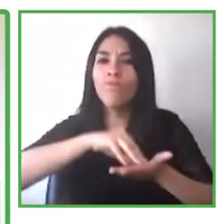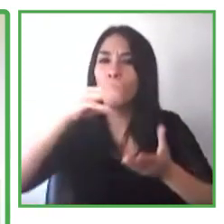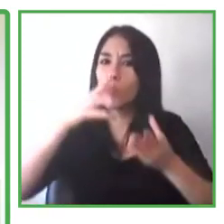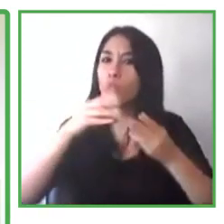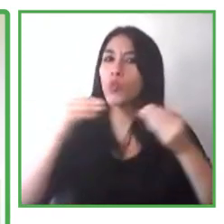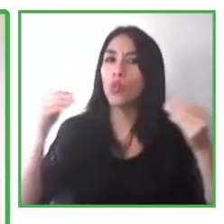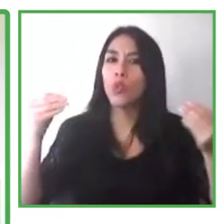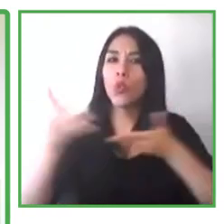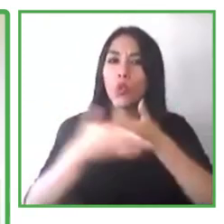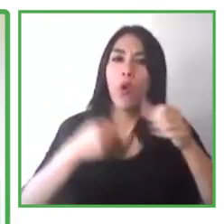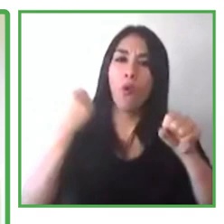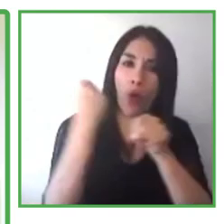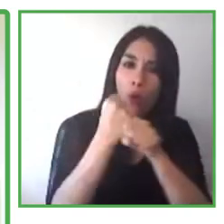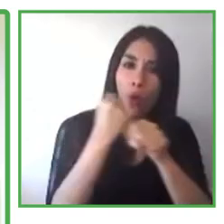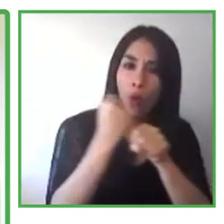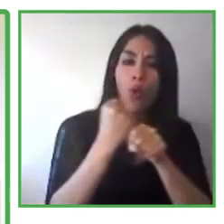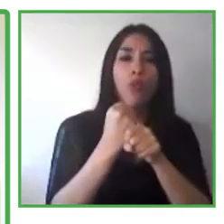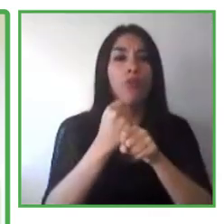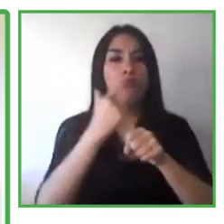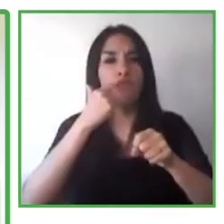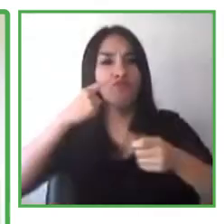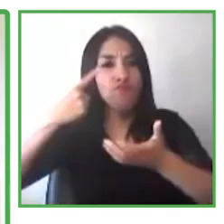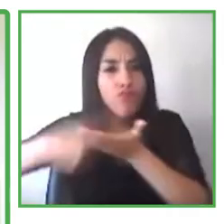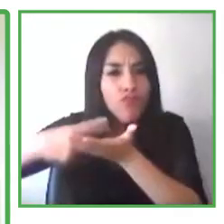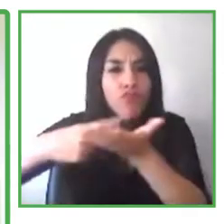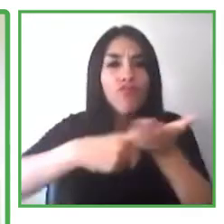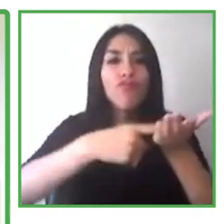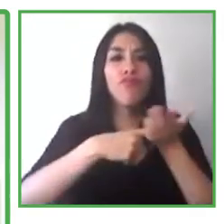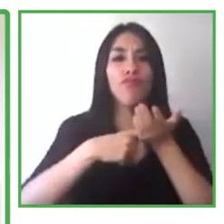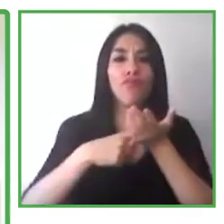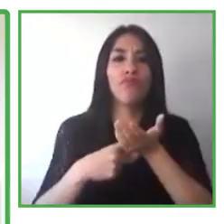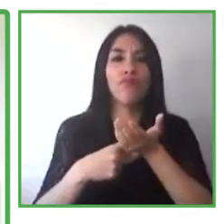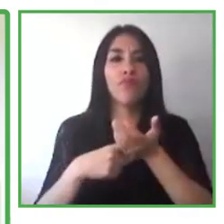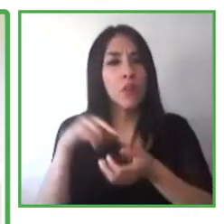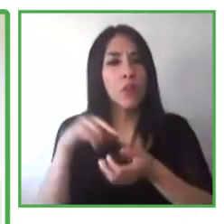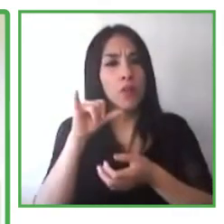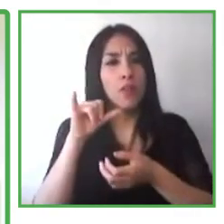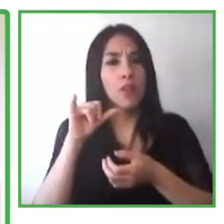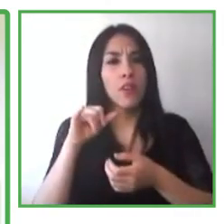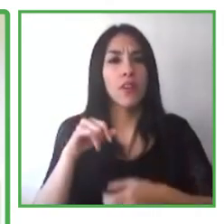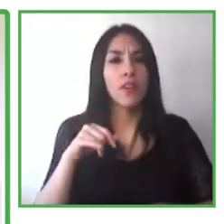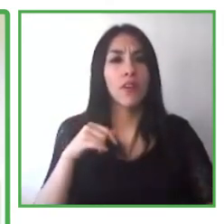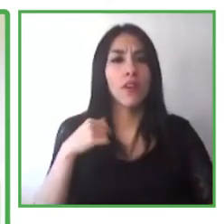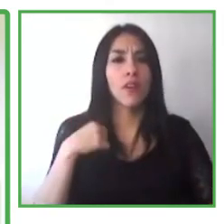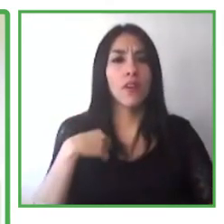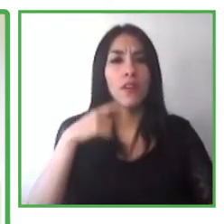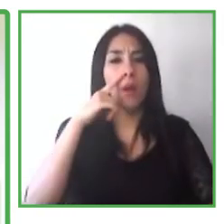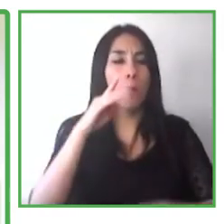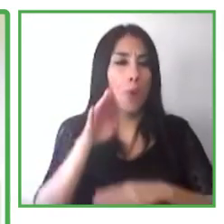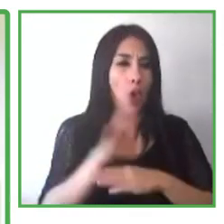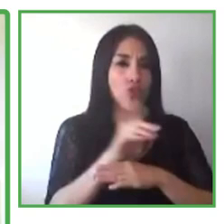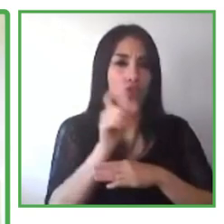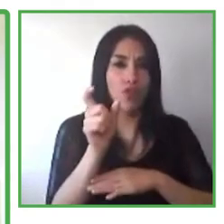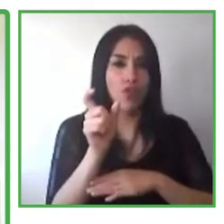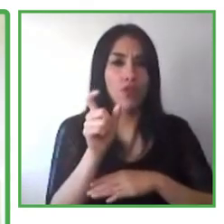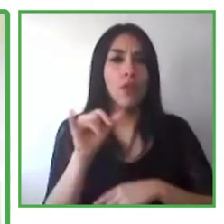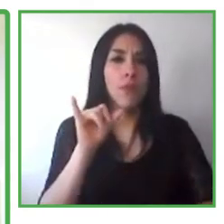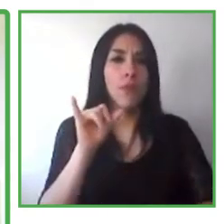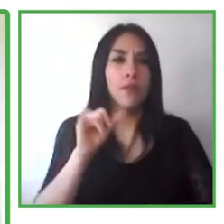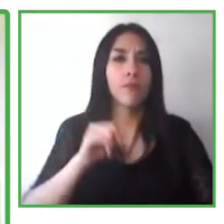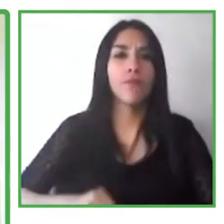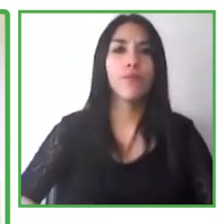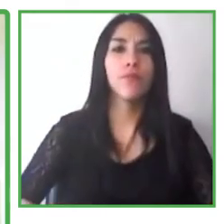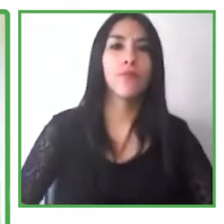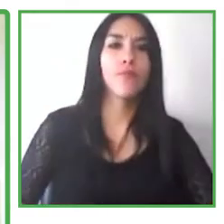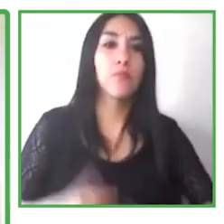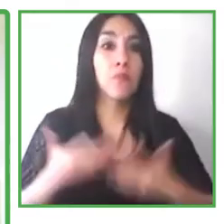We also launched a task force. It's a partnership with the neurodivergent volunteers from across the company, people with